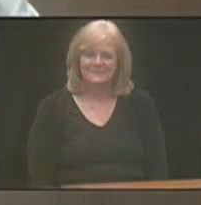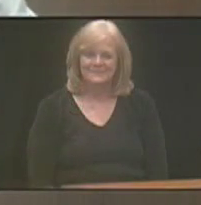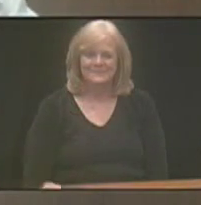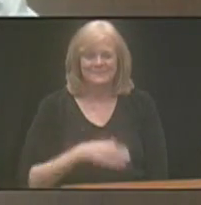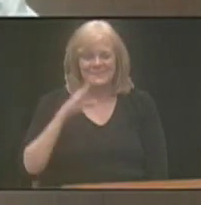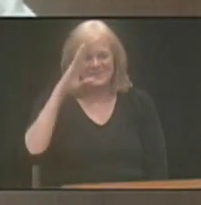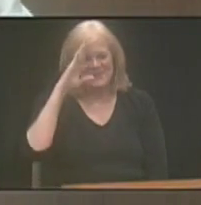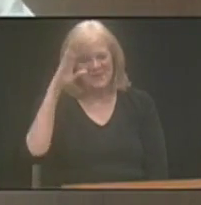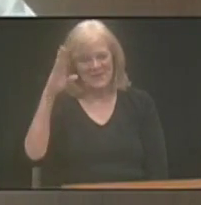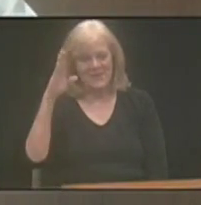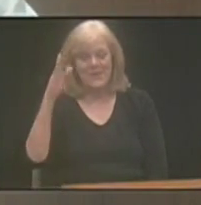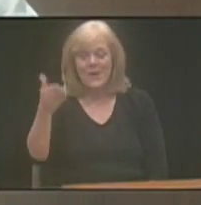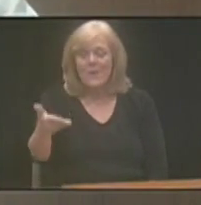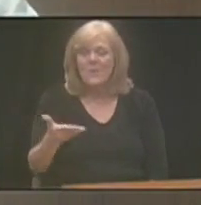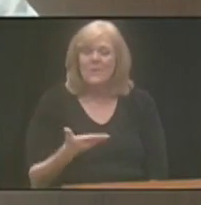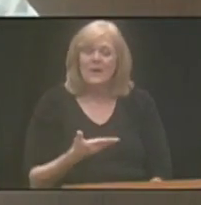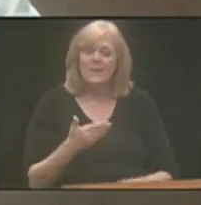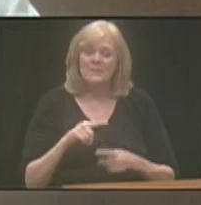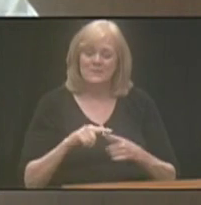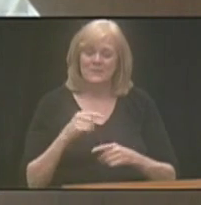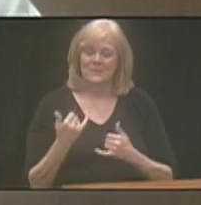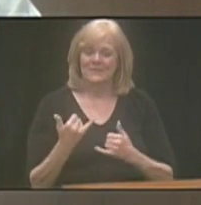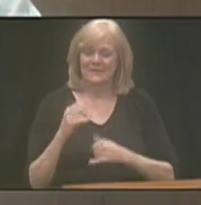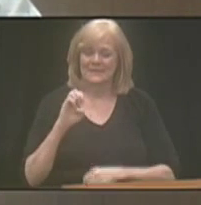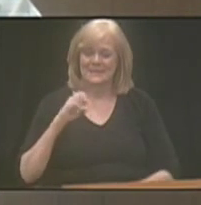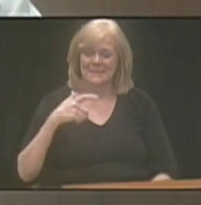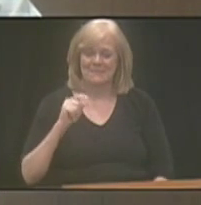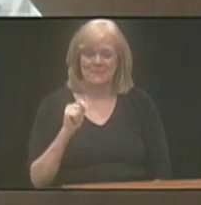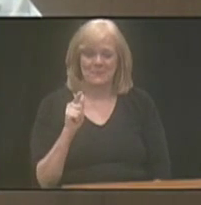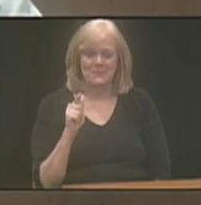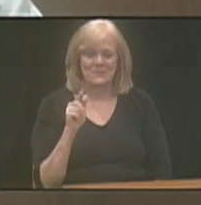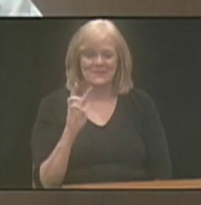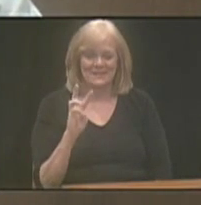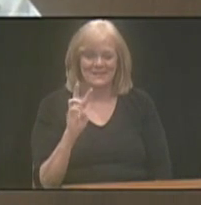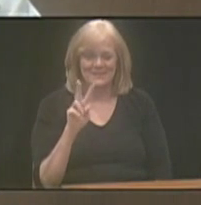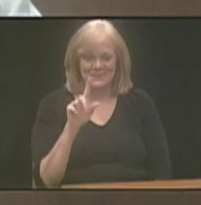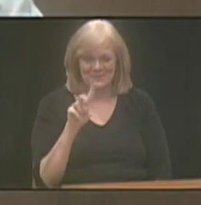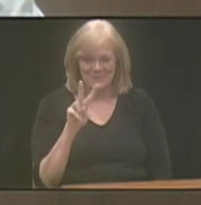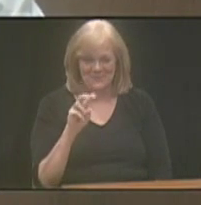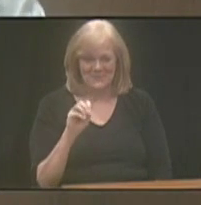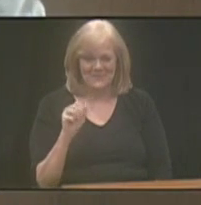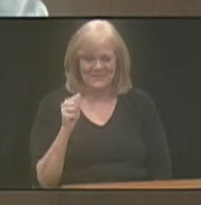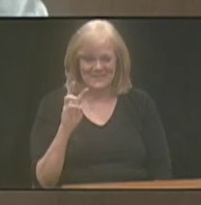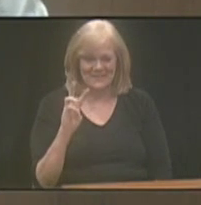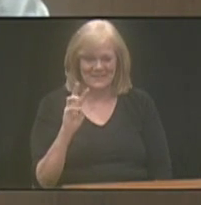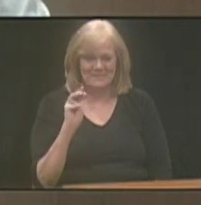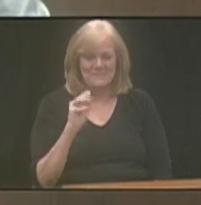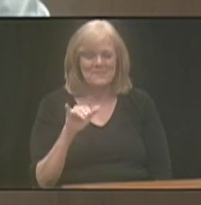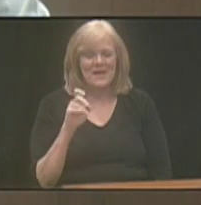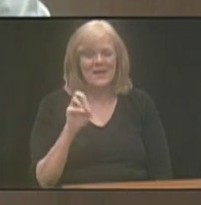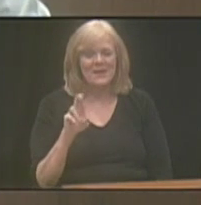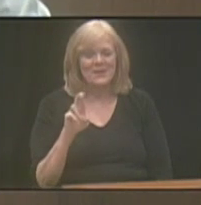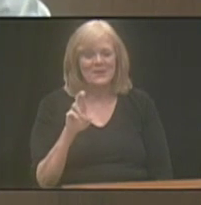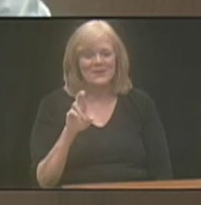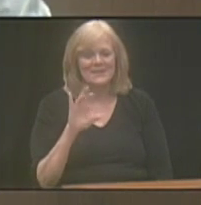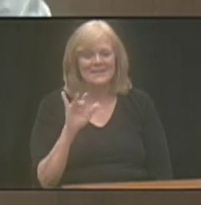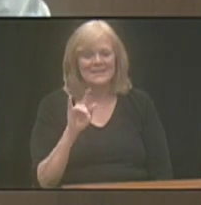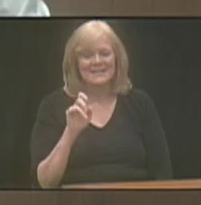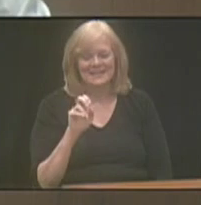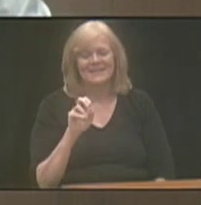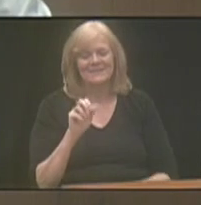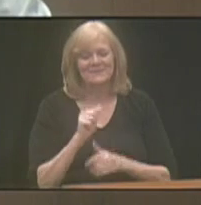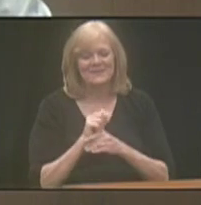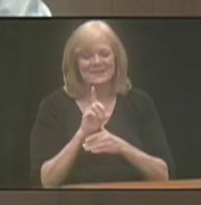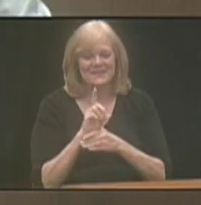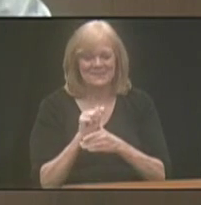Hello and welcome to the September 26, 2016 Mayor's Commission for Citizens with Disabilities Meeting. I'd like to